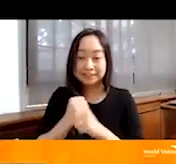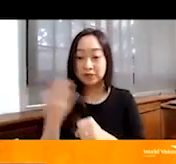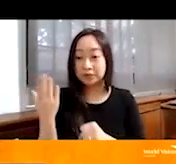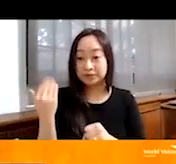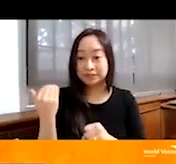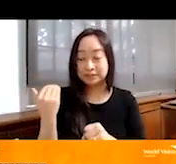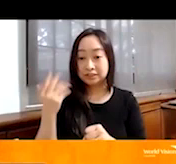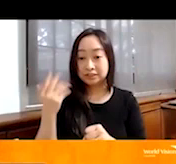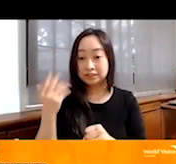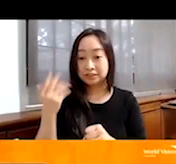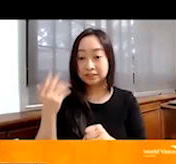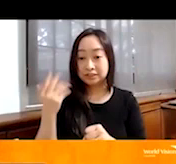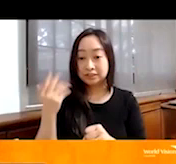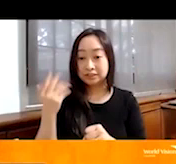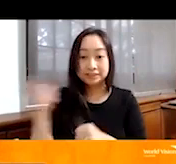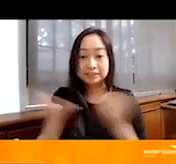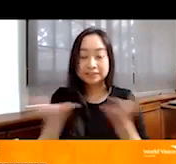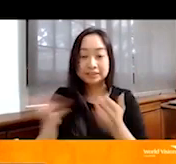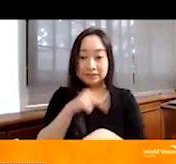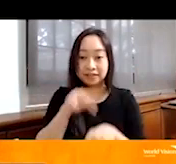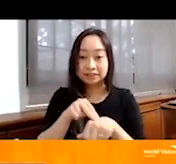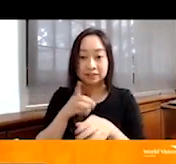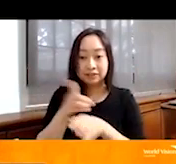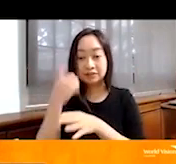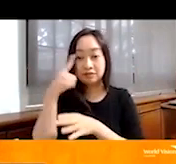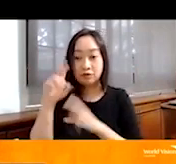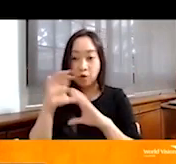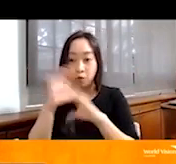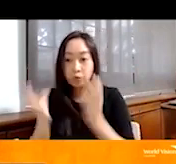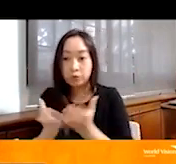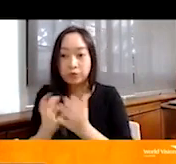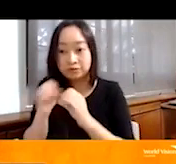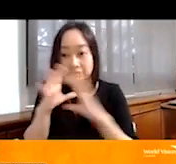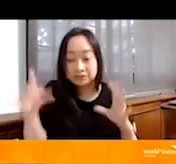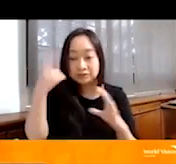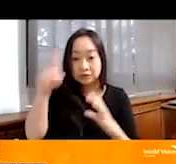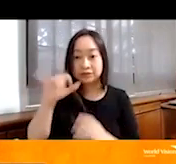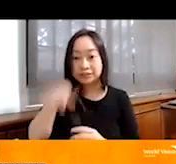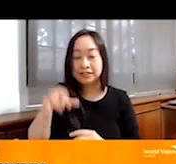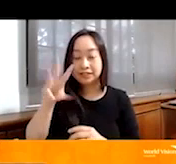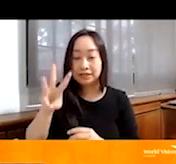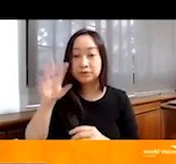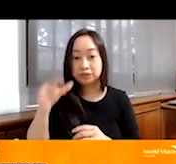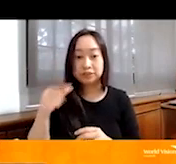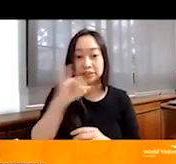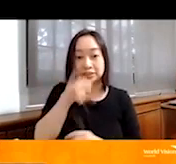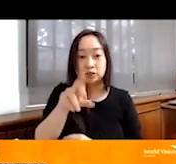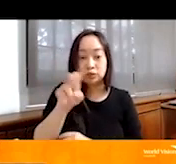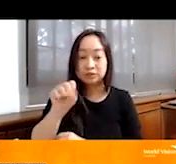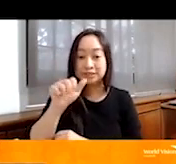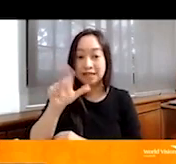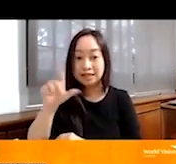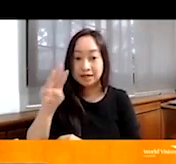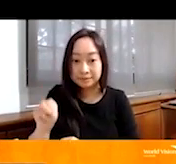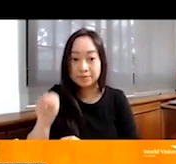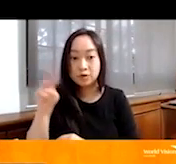years she served for World Vision in JWG, otherwise known as Jerusalem, West Bank, and